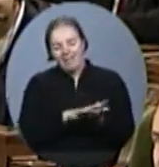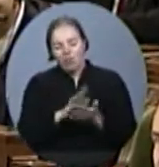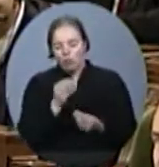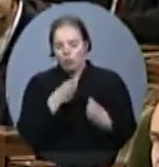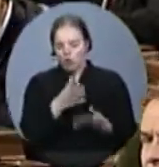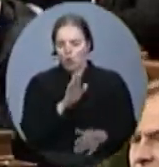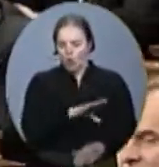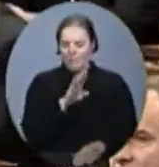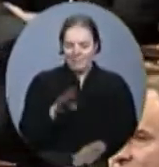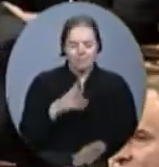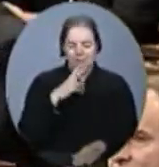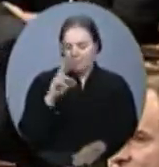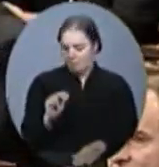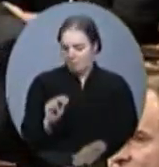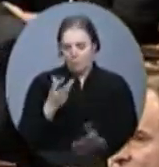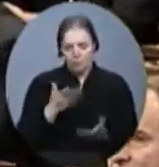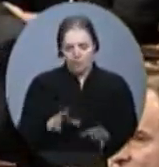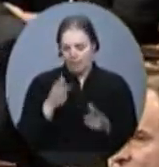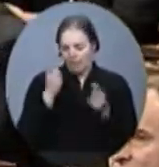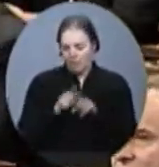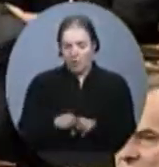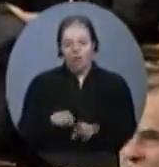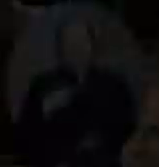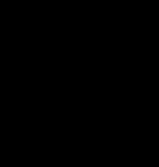that the Conservative Party and this government will stand up for victim. Mr.